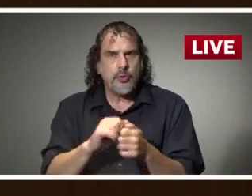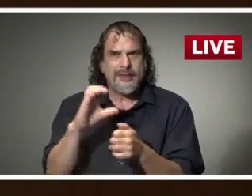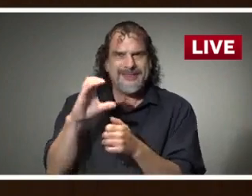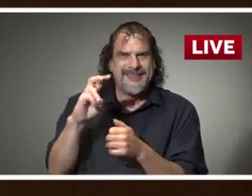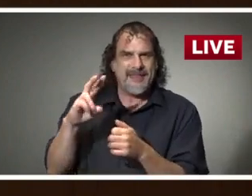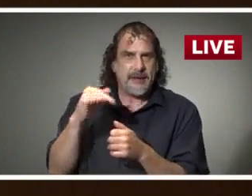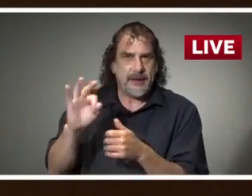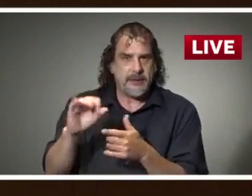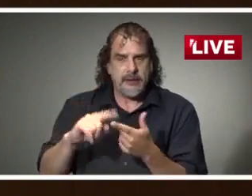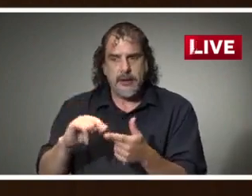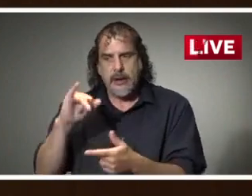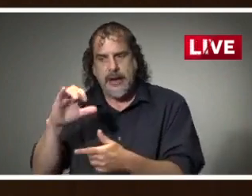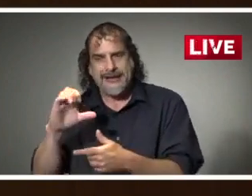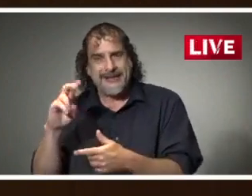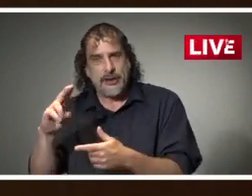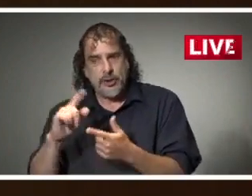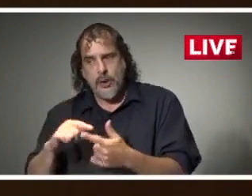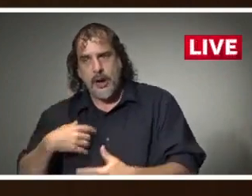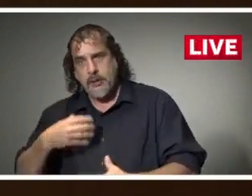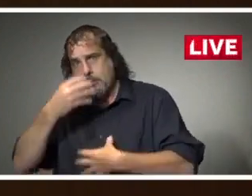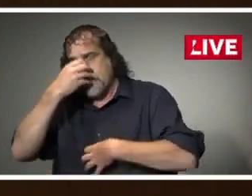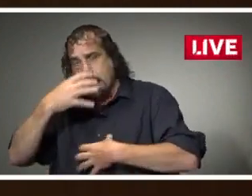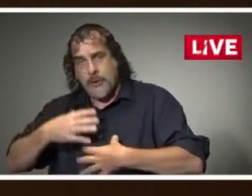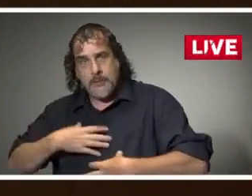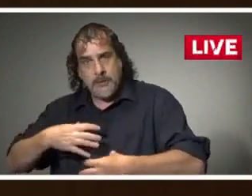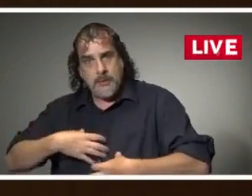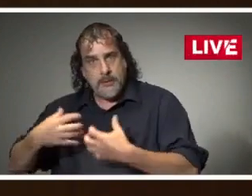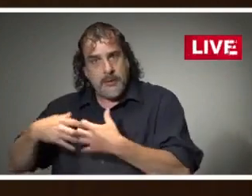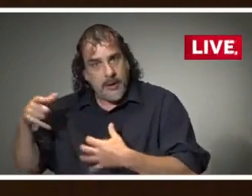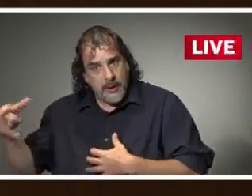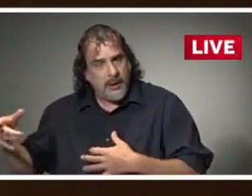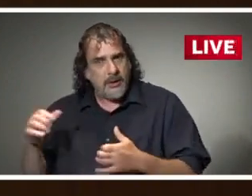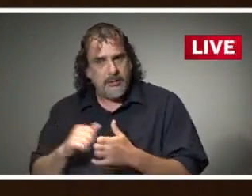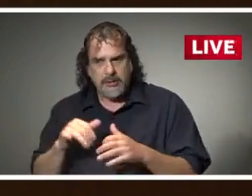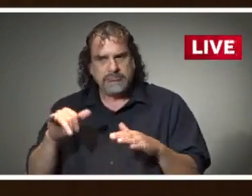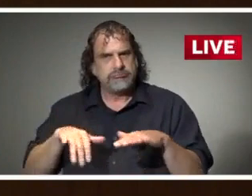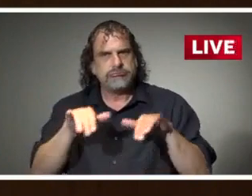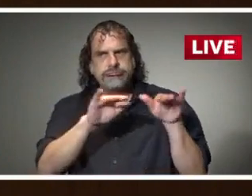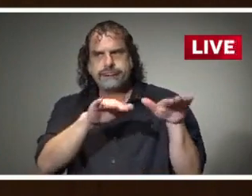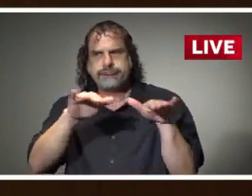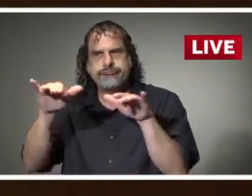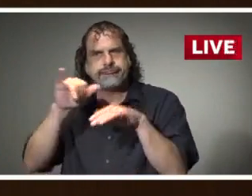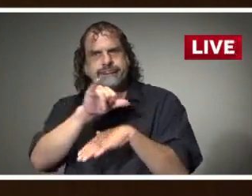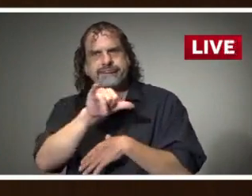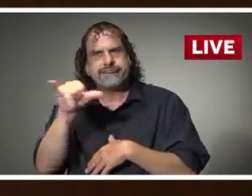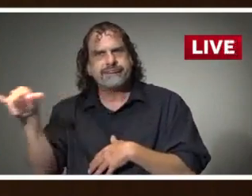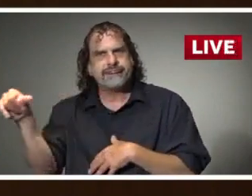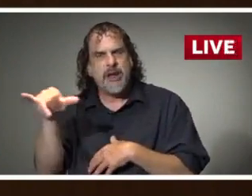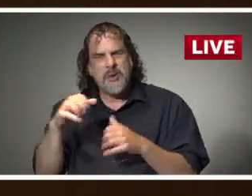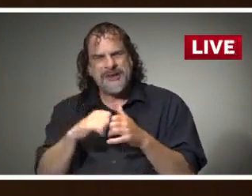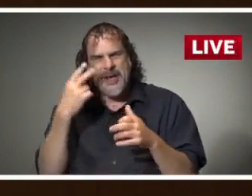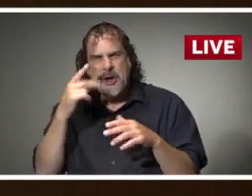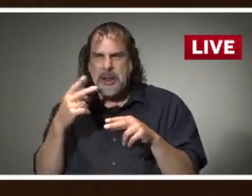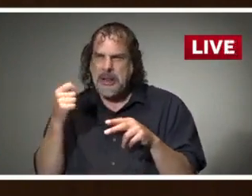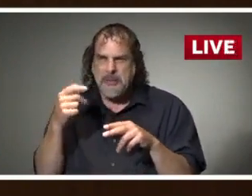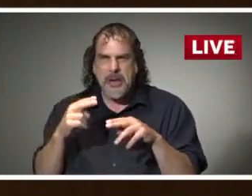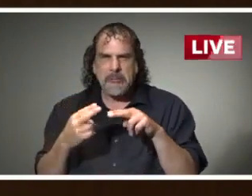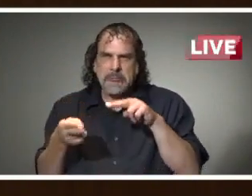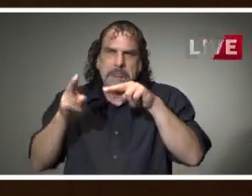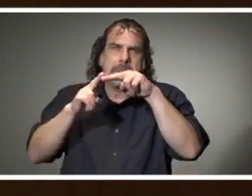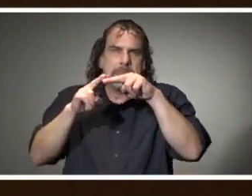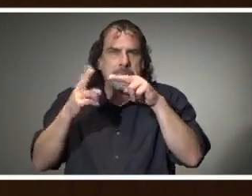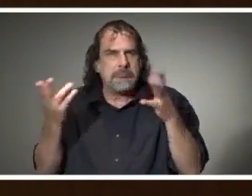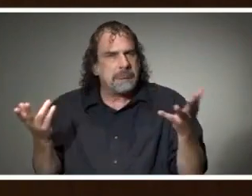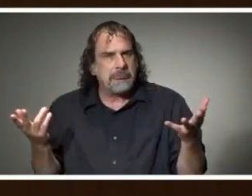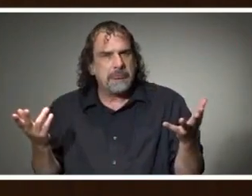ICU and ventilator utilization has been relatively stable, although we did see a modest bump in the